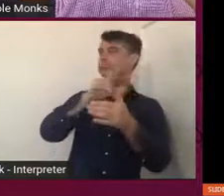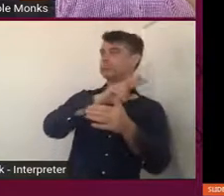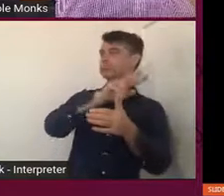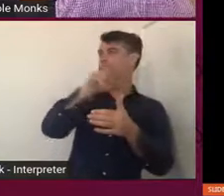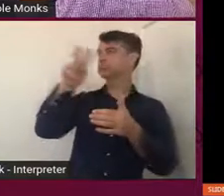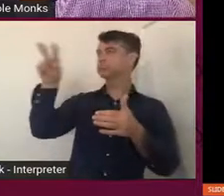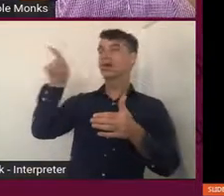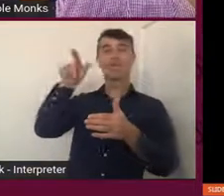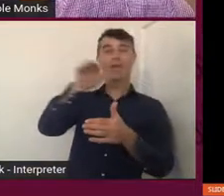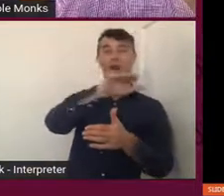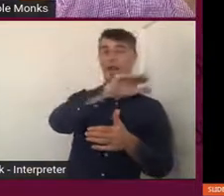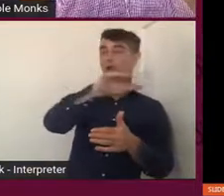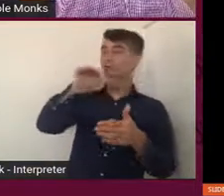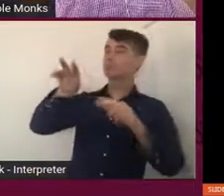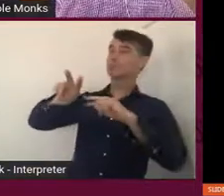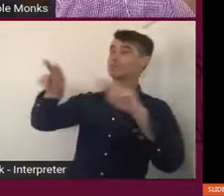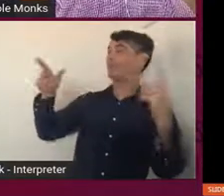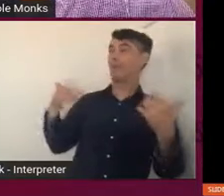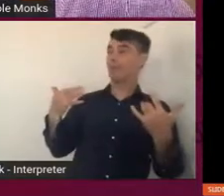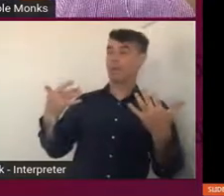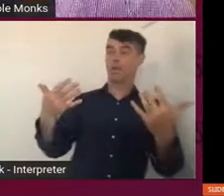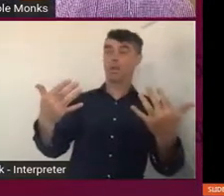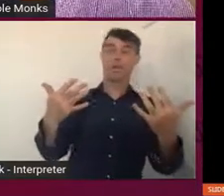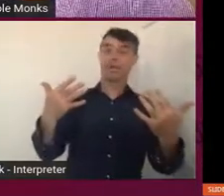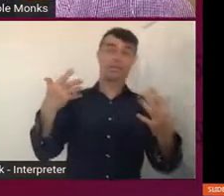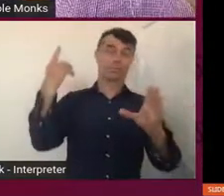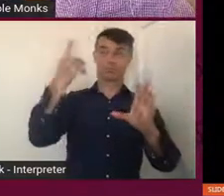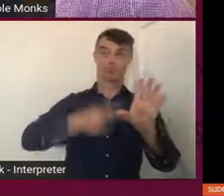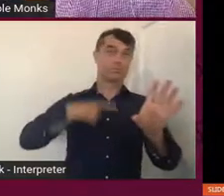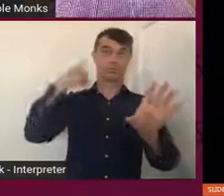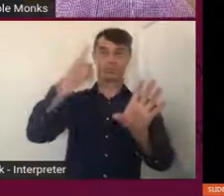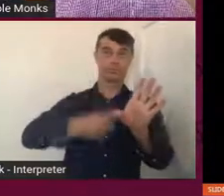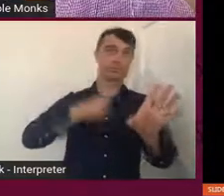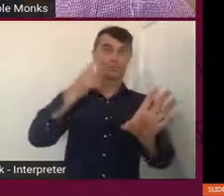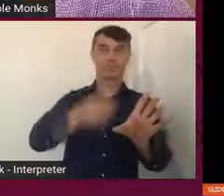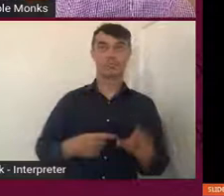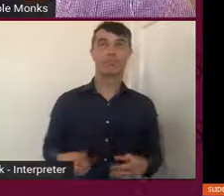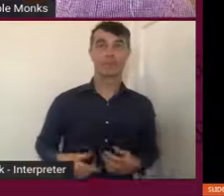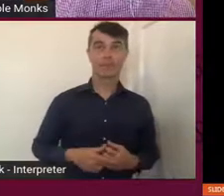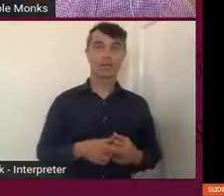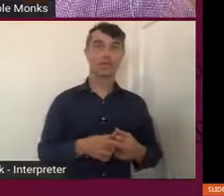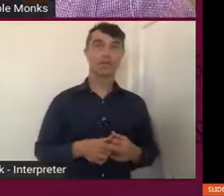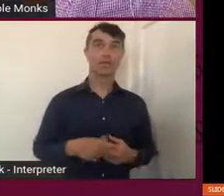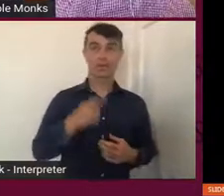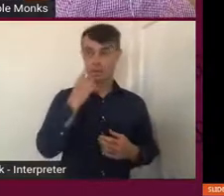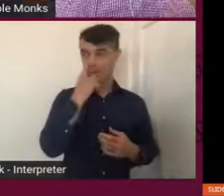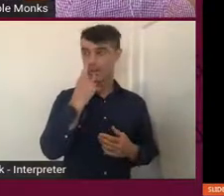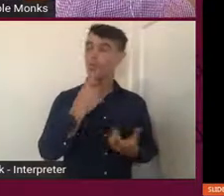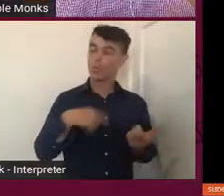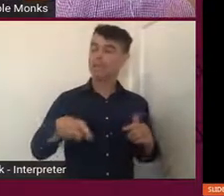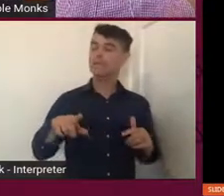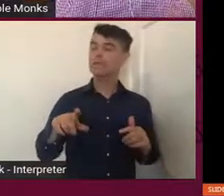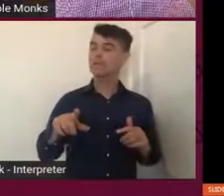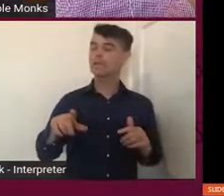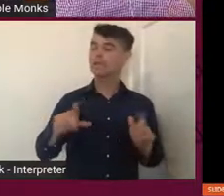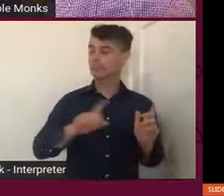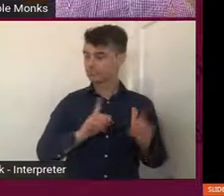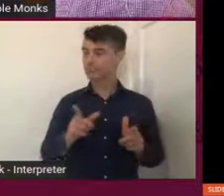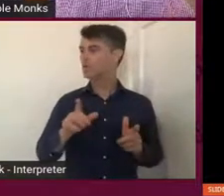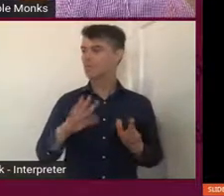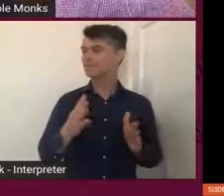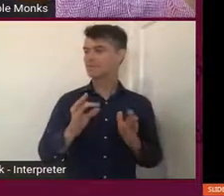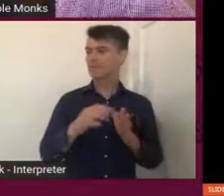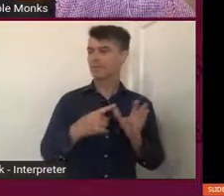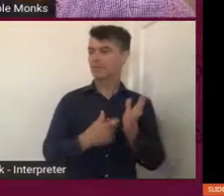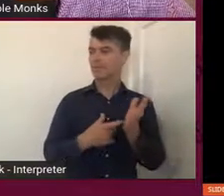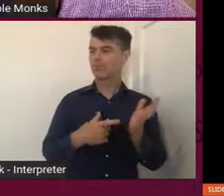many, many decades and up there. So we, we did that and that wasn't part of the